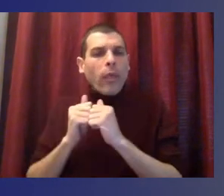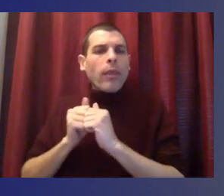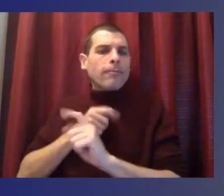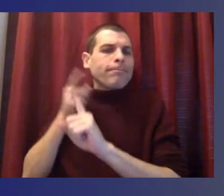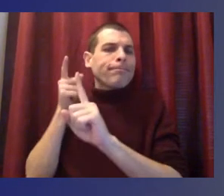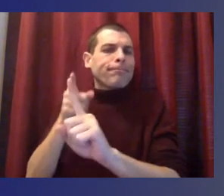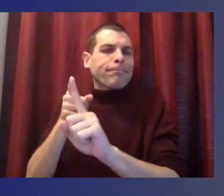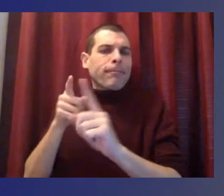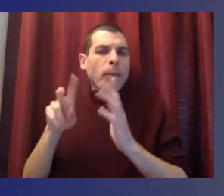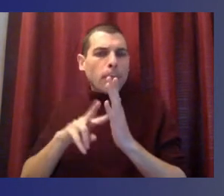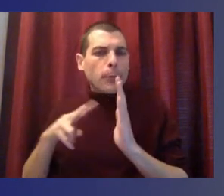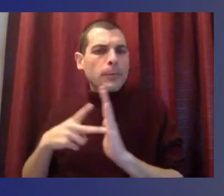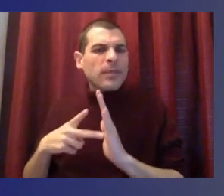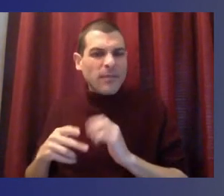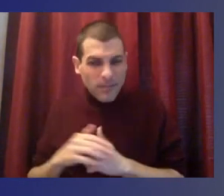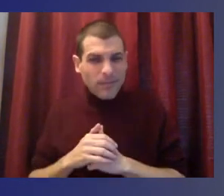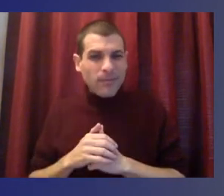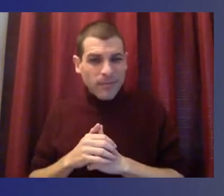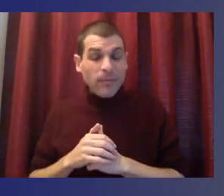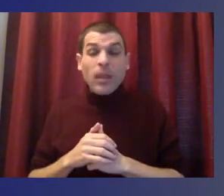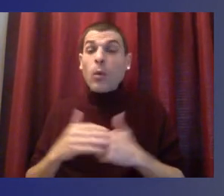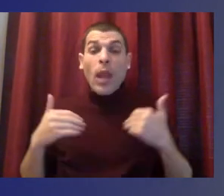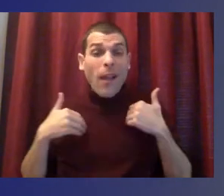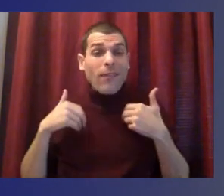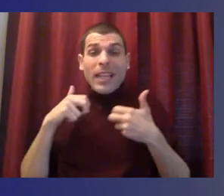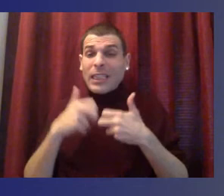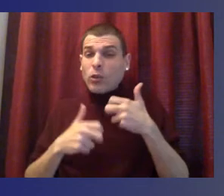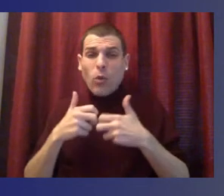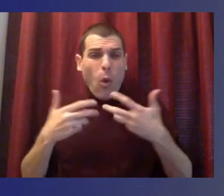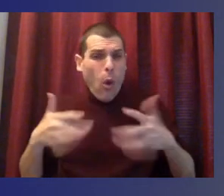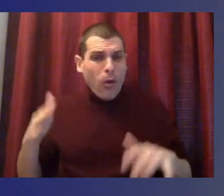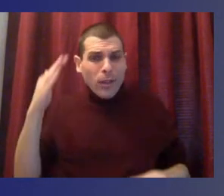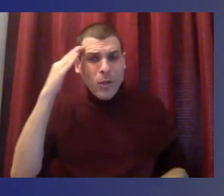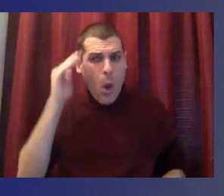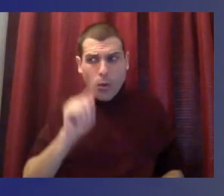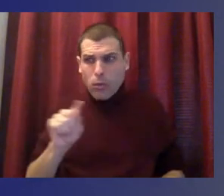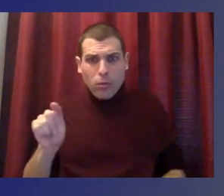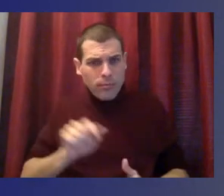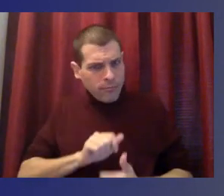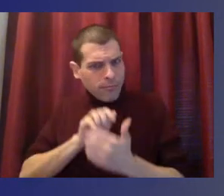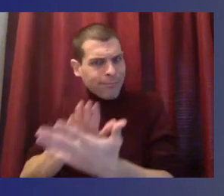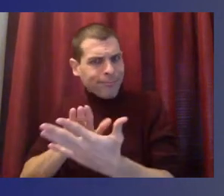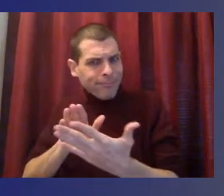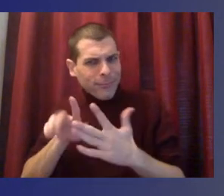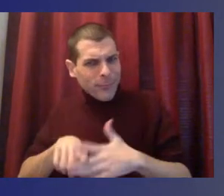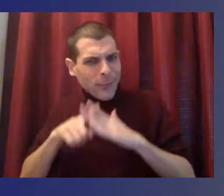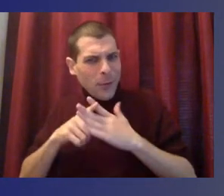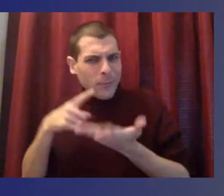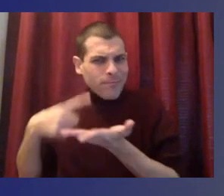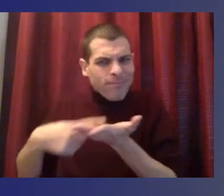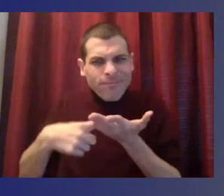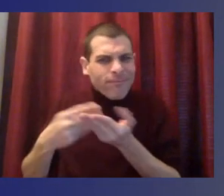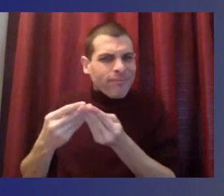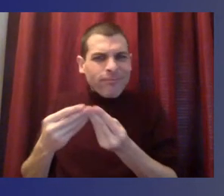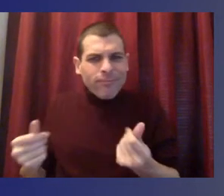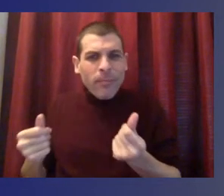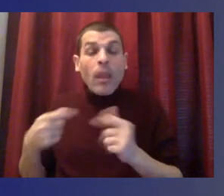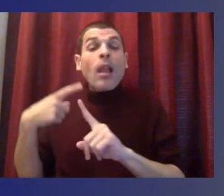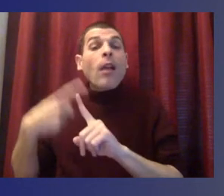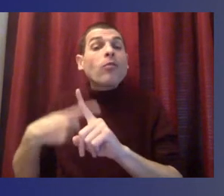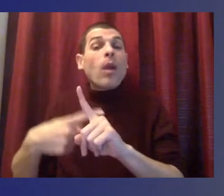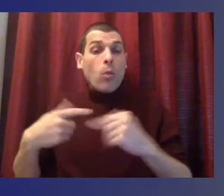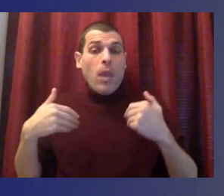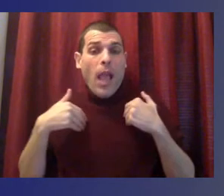about addressing the known issues. And so we look for partners to help us with that via monthly forums or town halls.